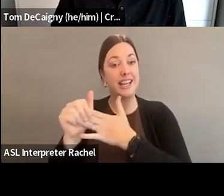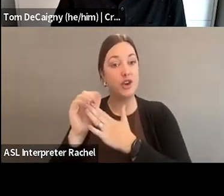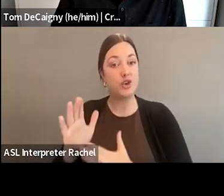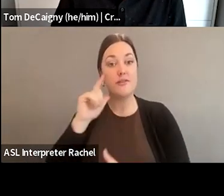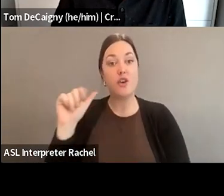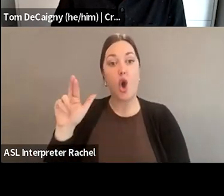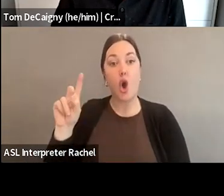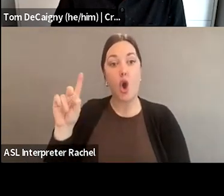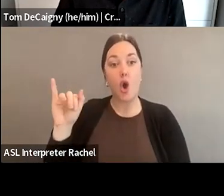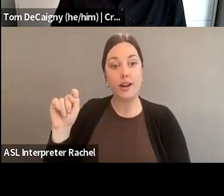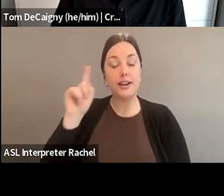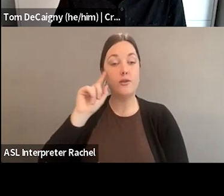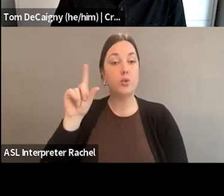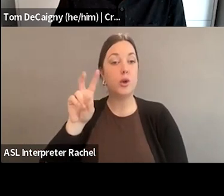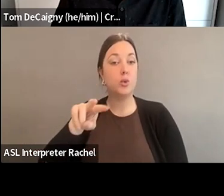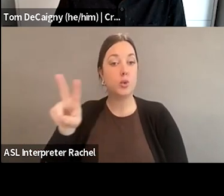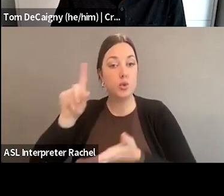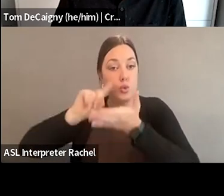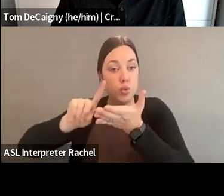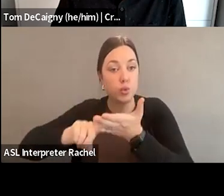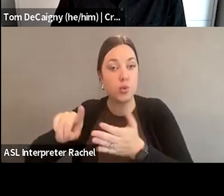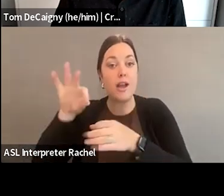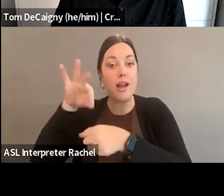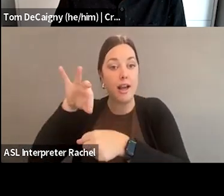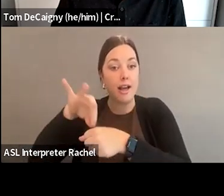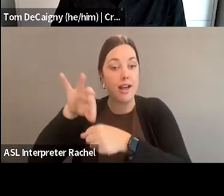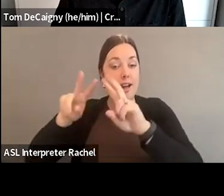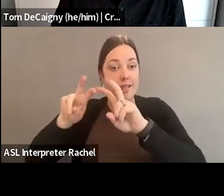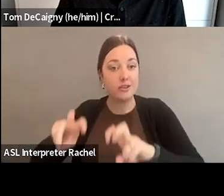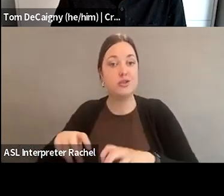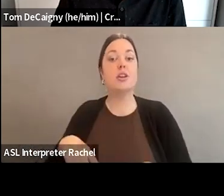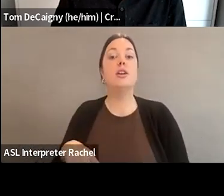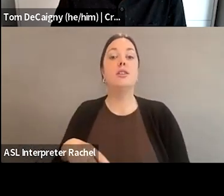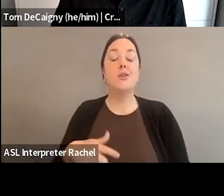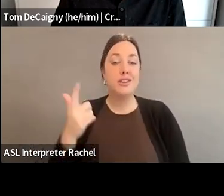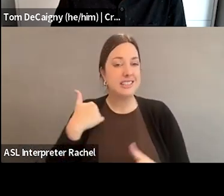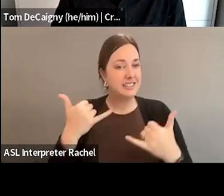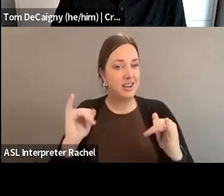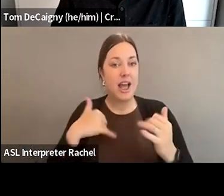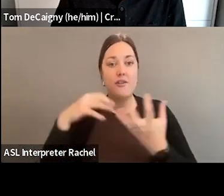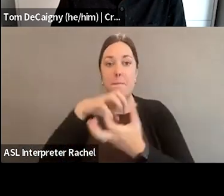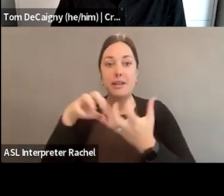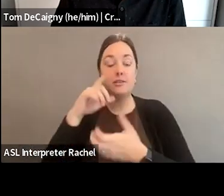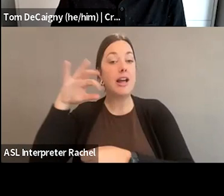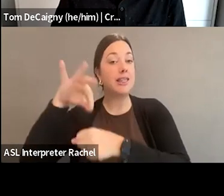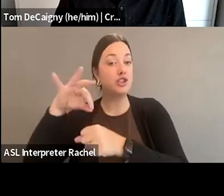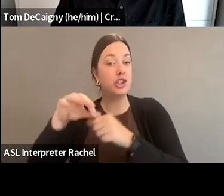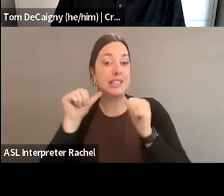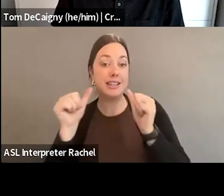2022 election. So there is still quite a mix of the election deniers